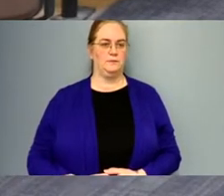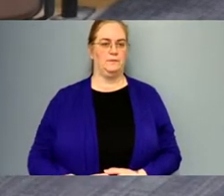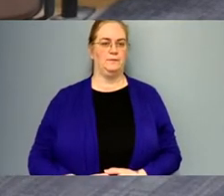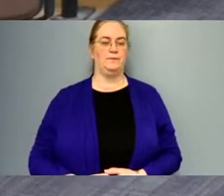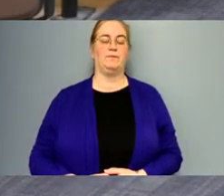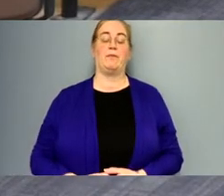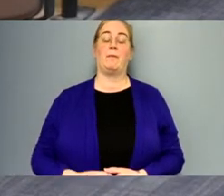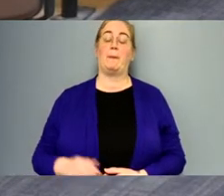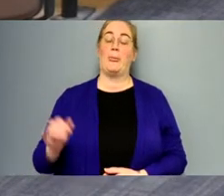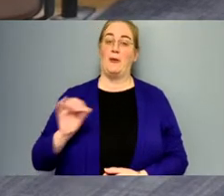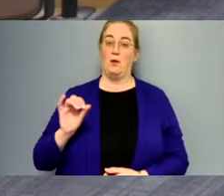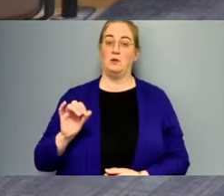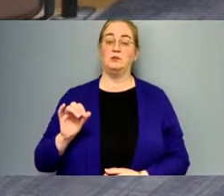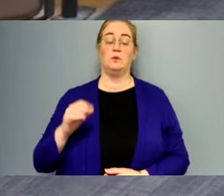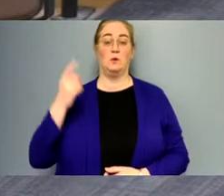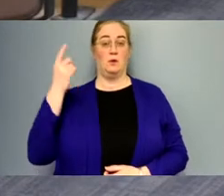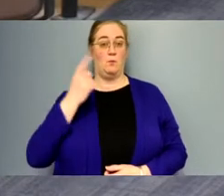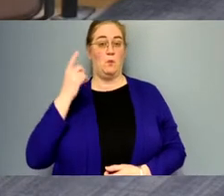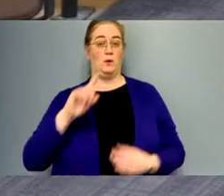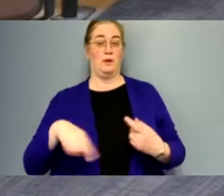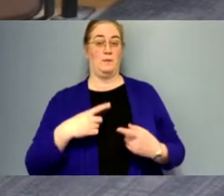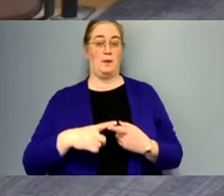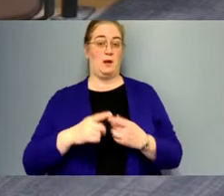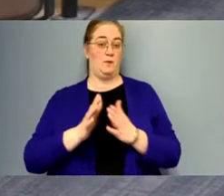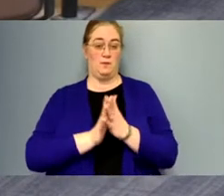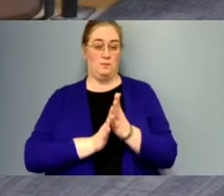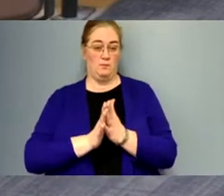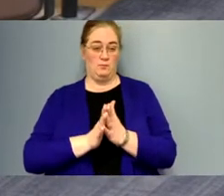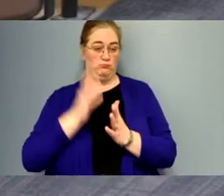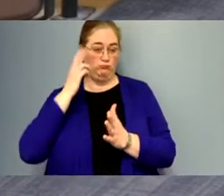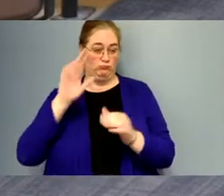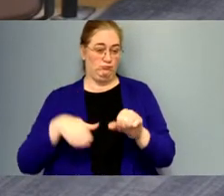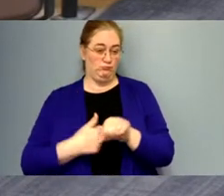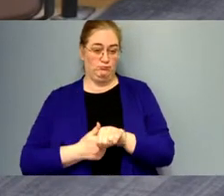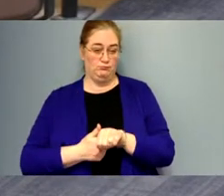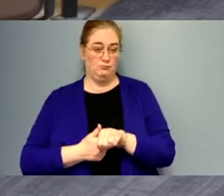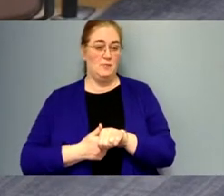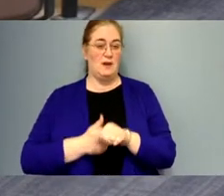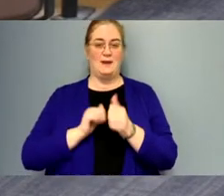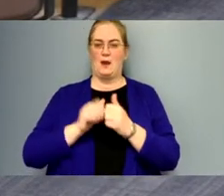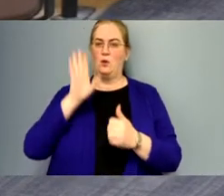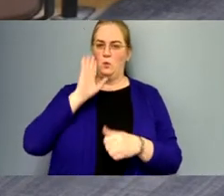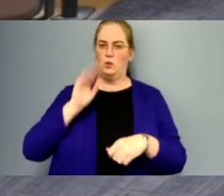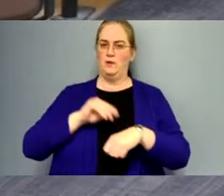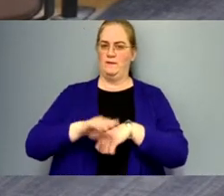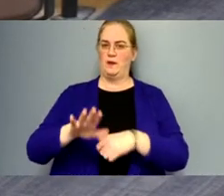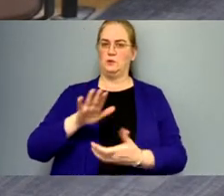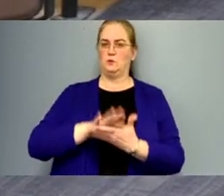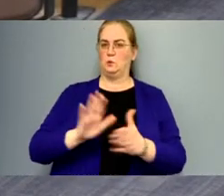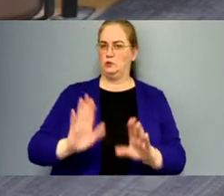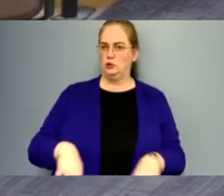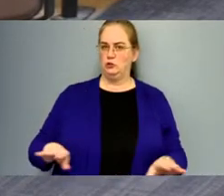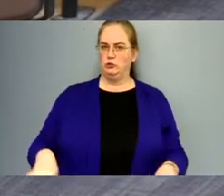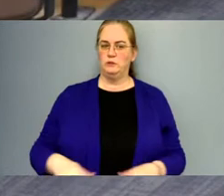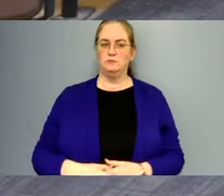also i am wondering about the motivation behind this and how it's going to affect school children